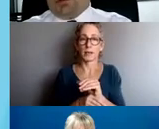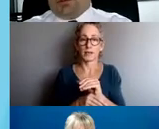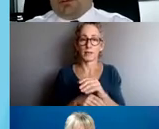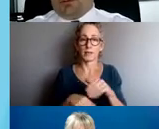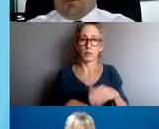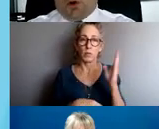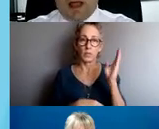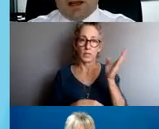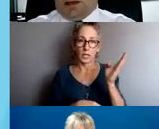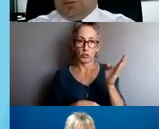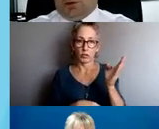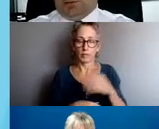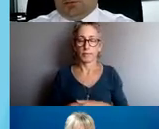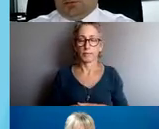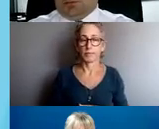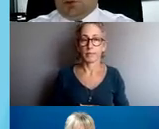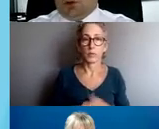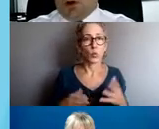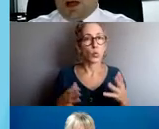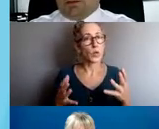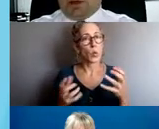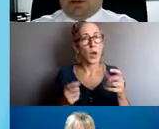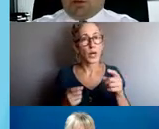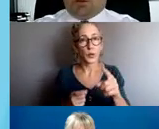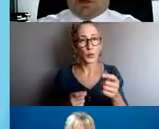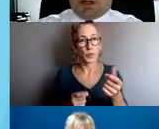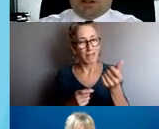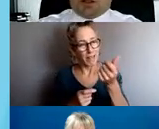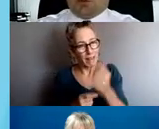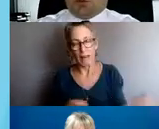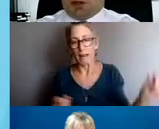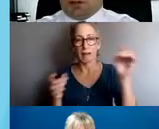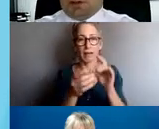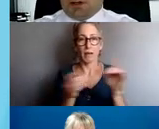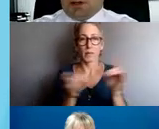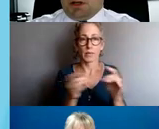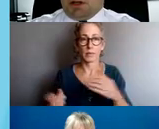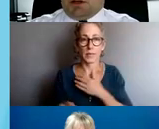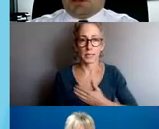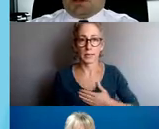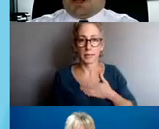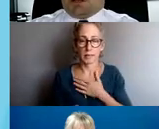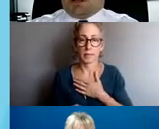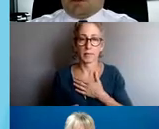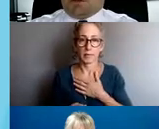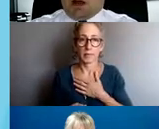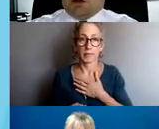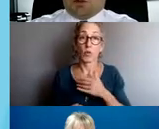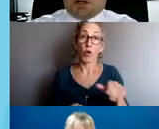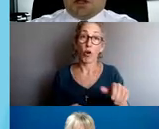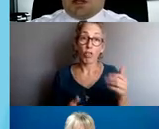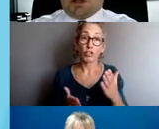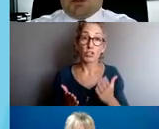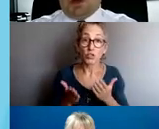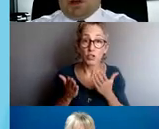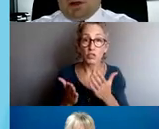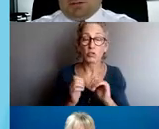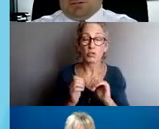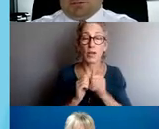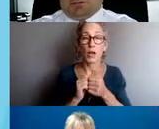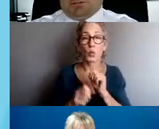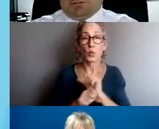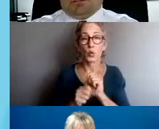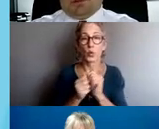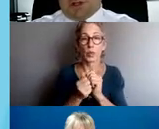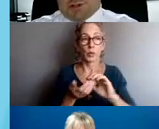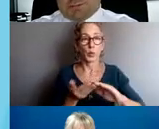forward for any input you have to make webinars like this more productive and other suggestions for how you can engage the community better.